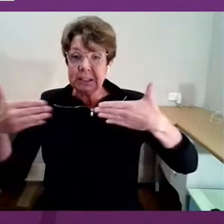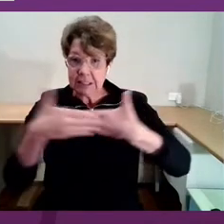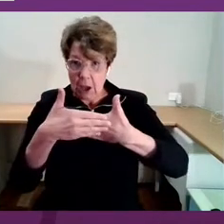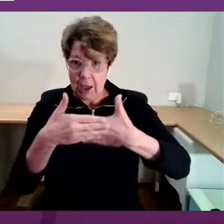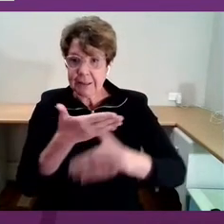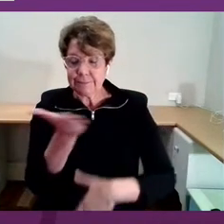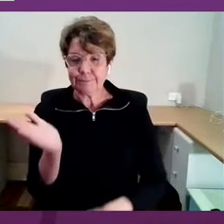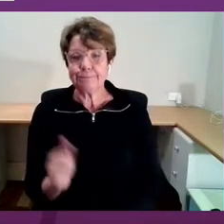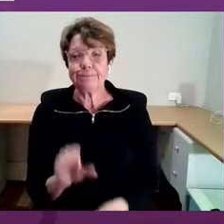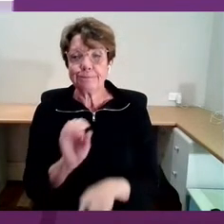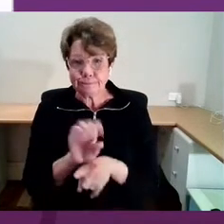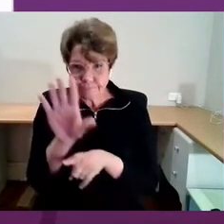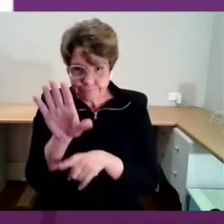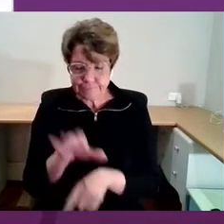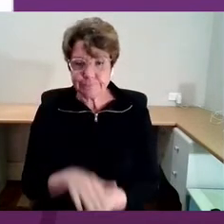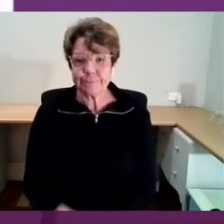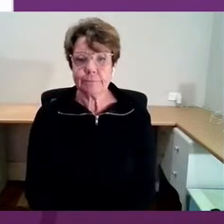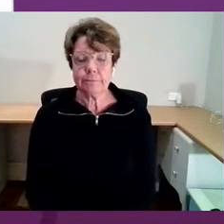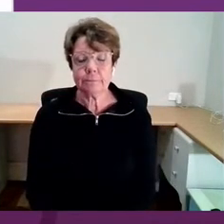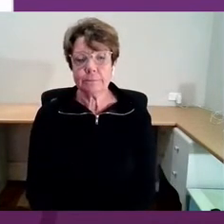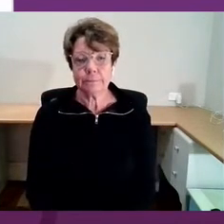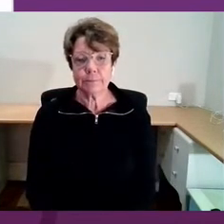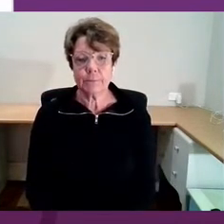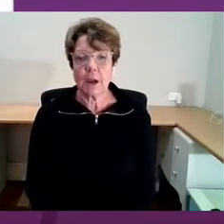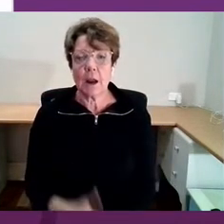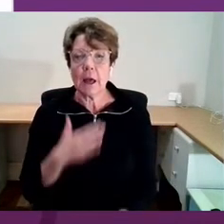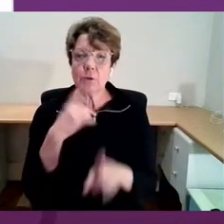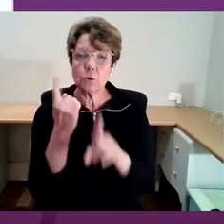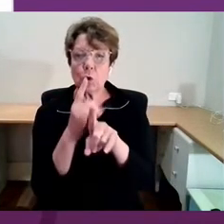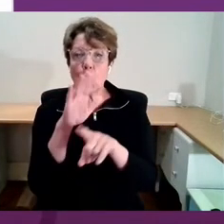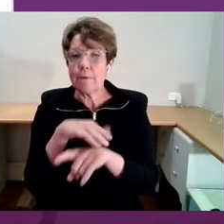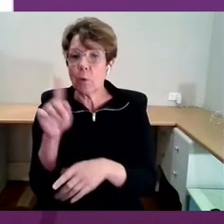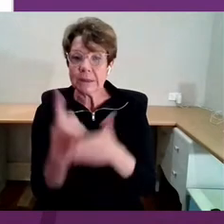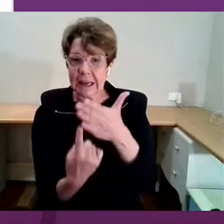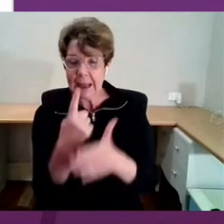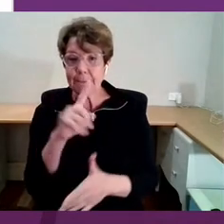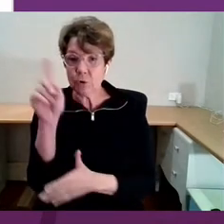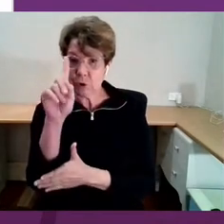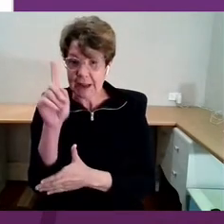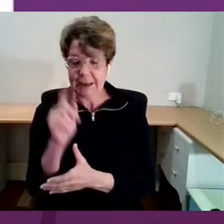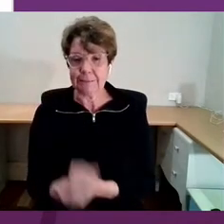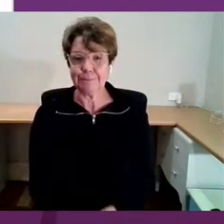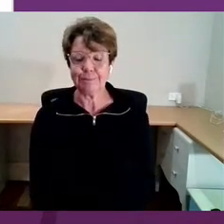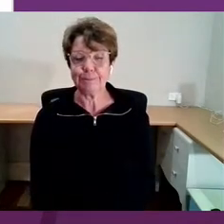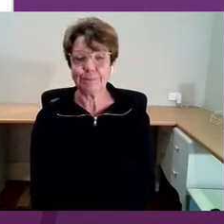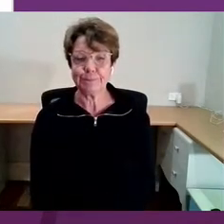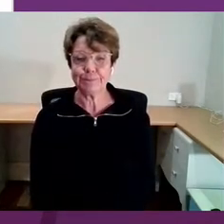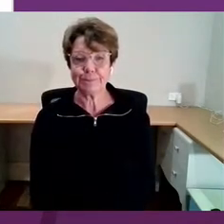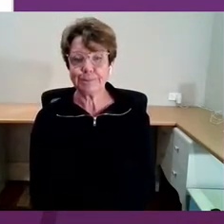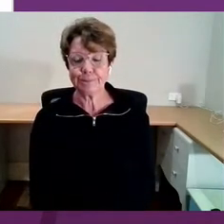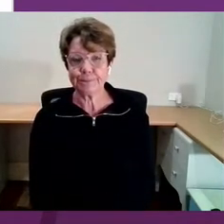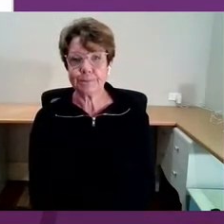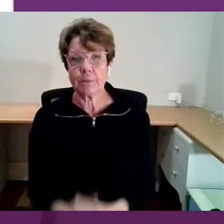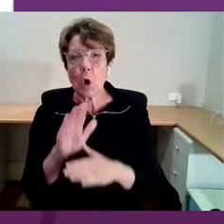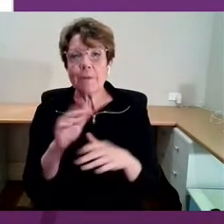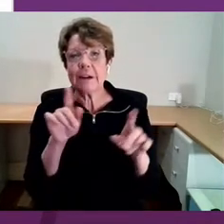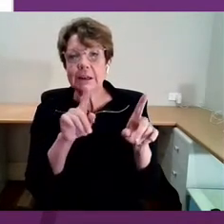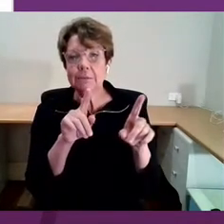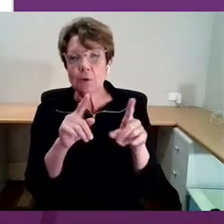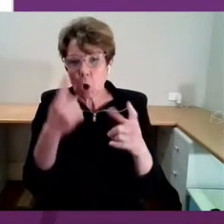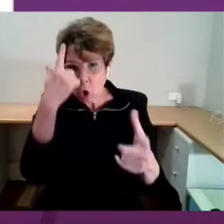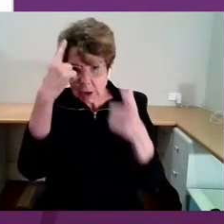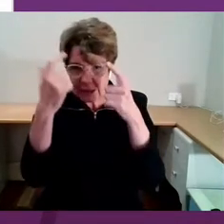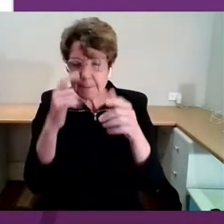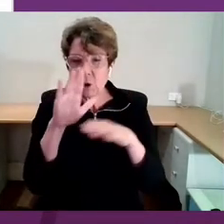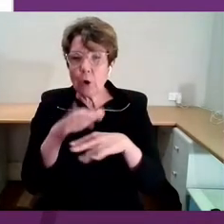take you through today some concepts we have around a contributing life. I think this is